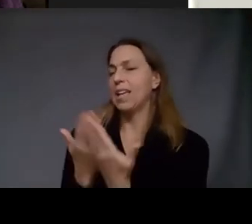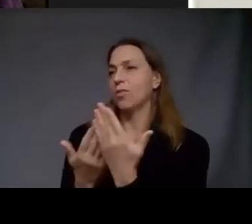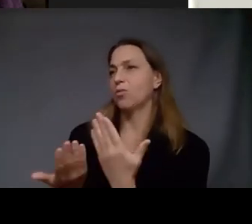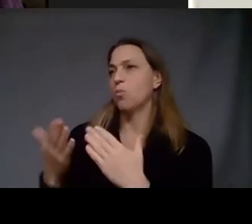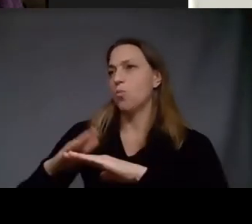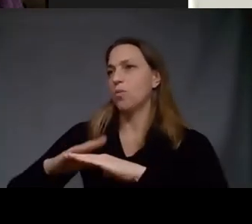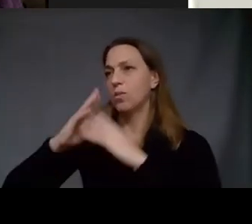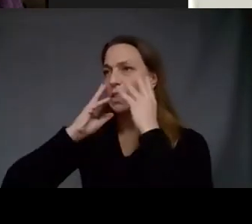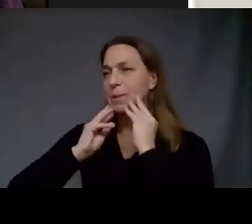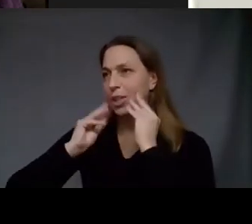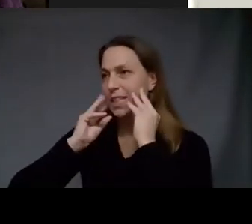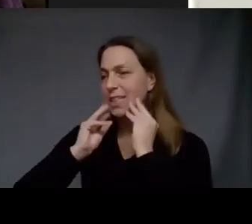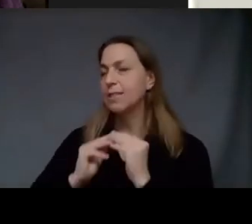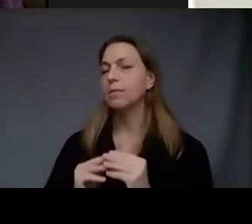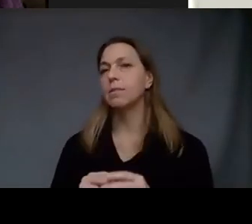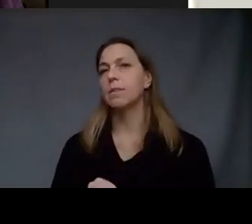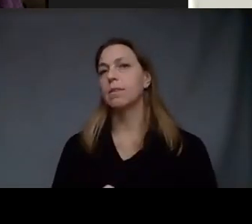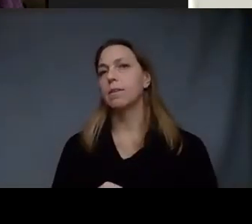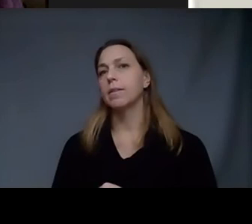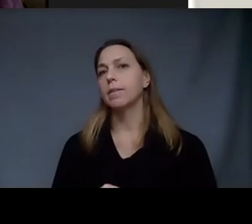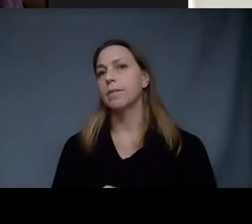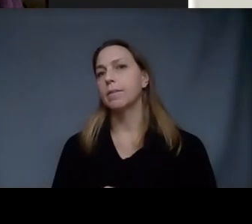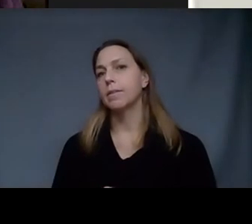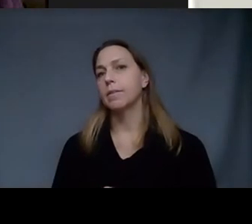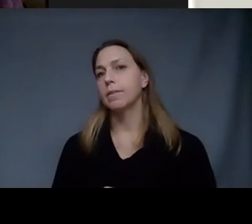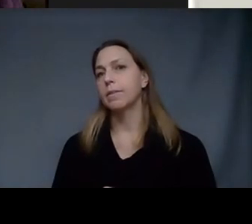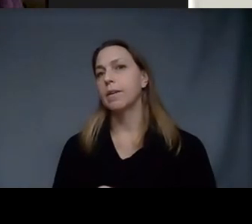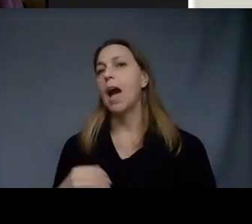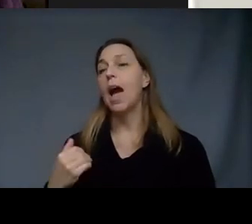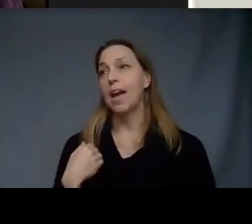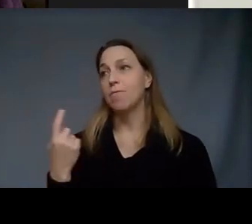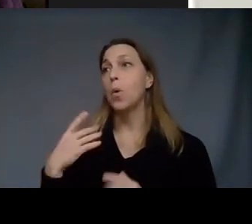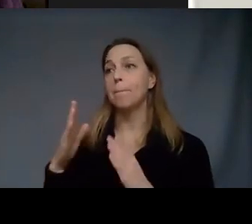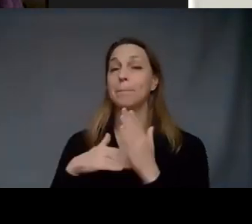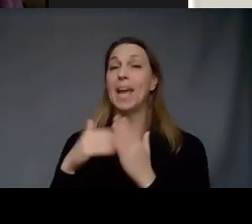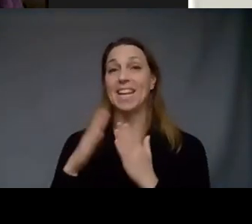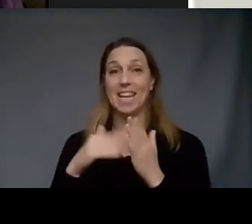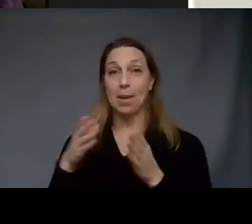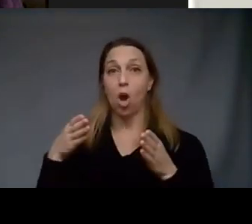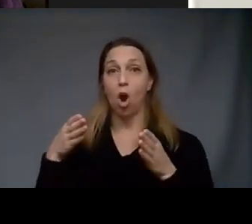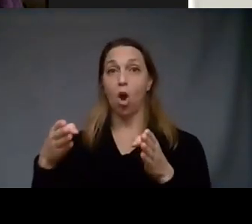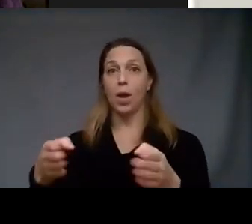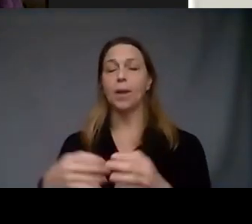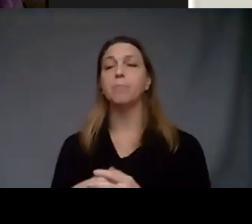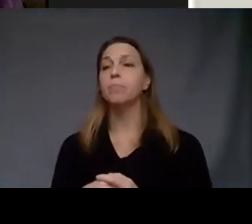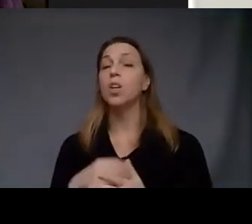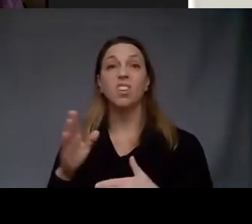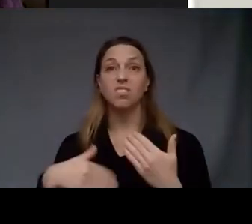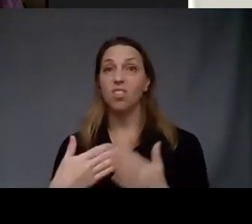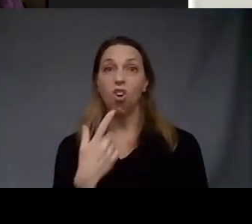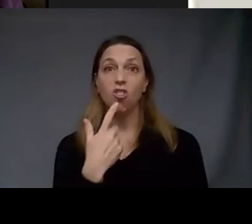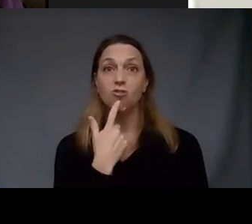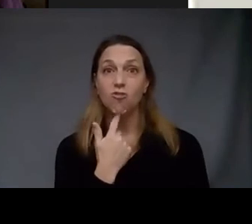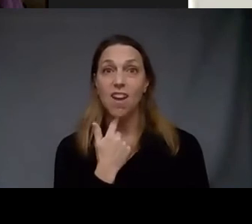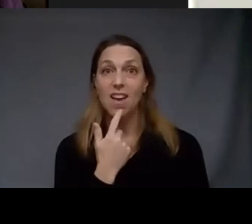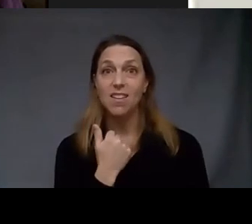like there's a painting in my hallway it's all red it's pure monochrome but I just